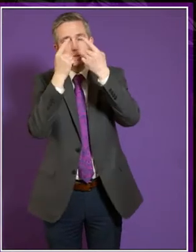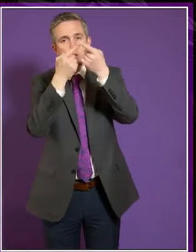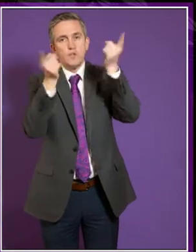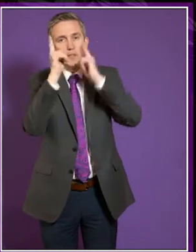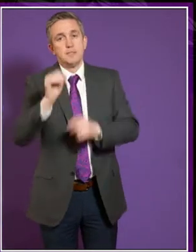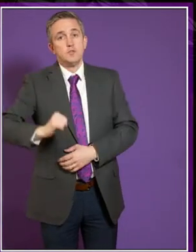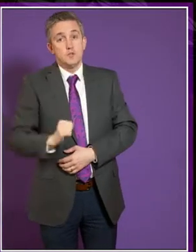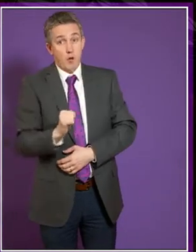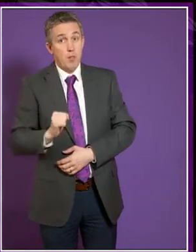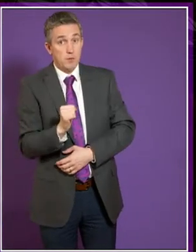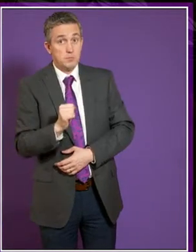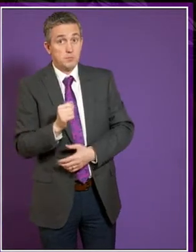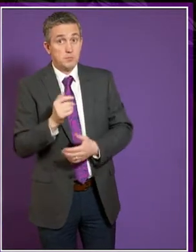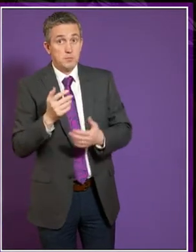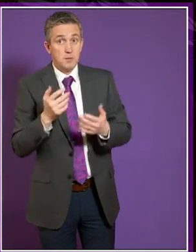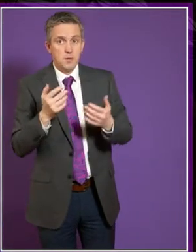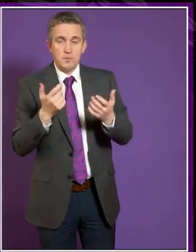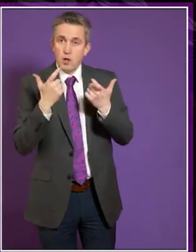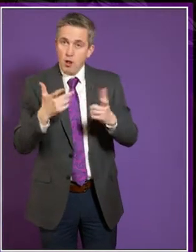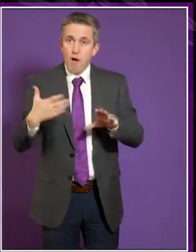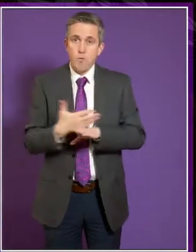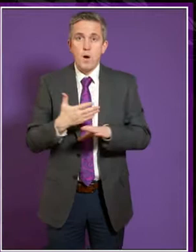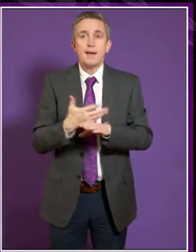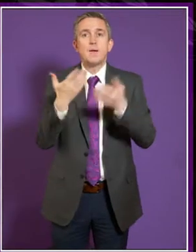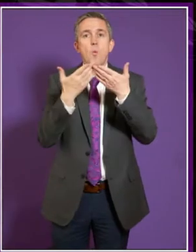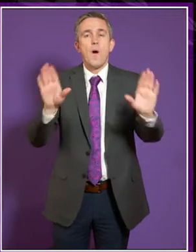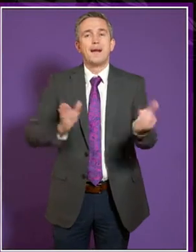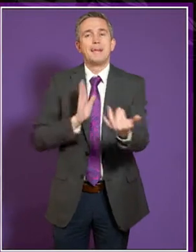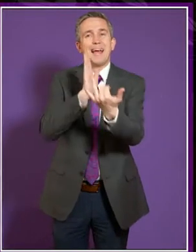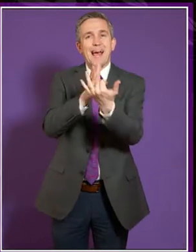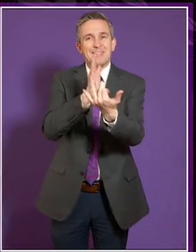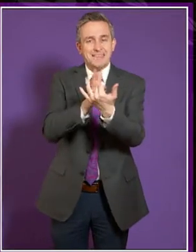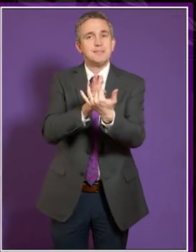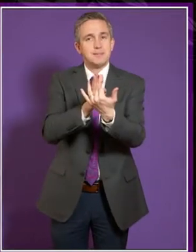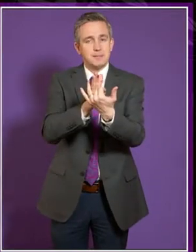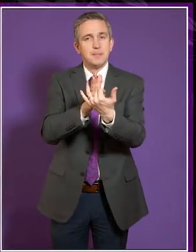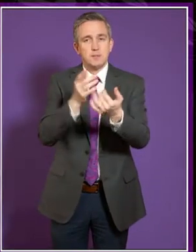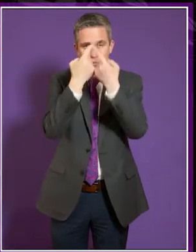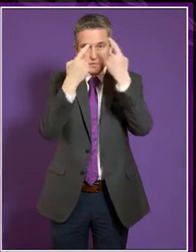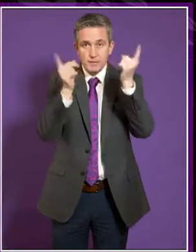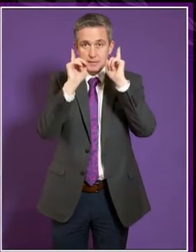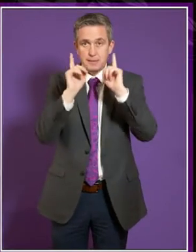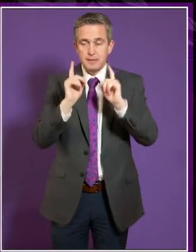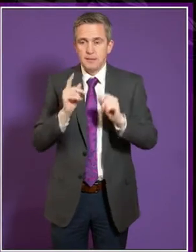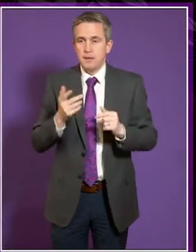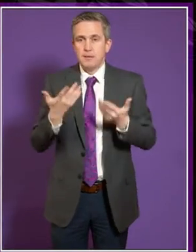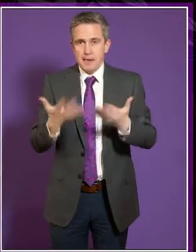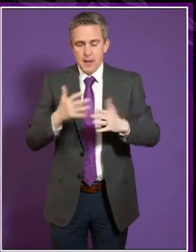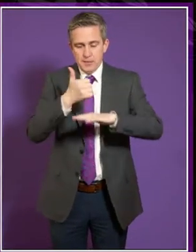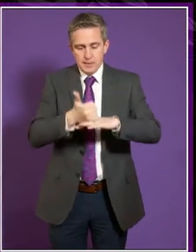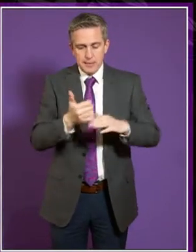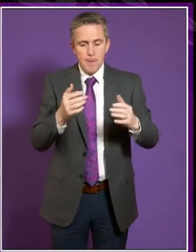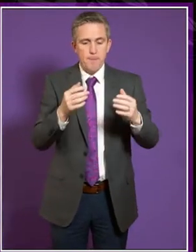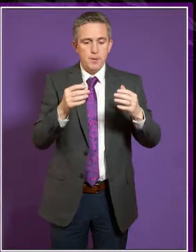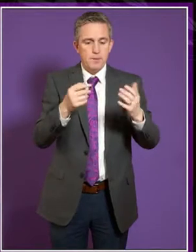a lot of really good work in this area on the back of the Commission on Widening Access report and are looking at more consistent measures that could be used